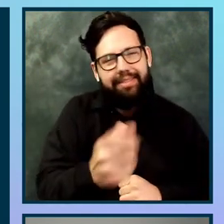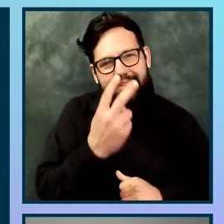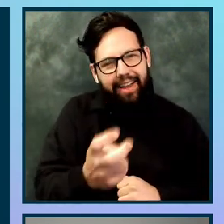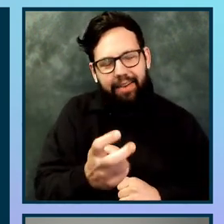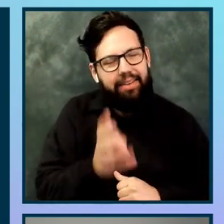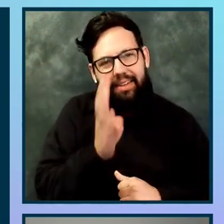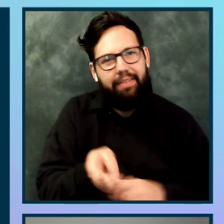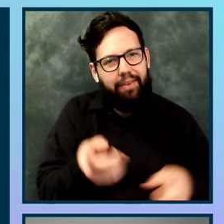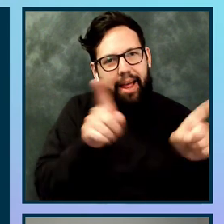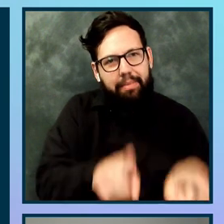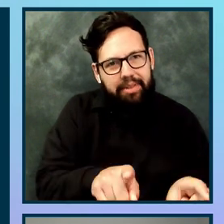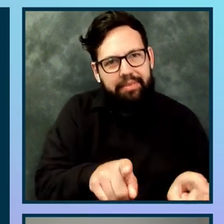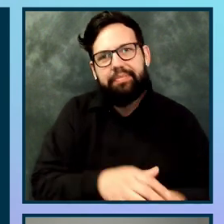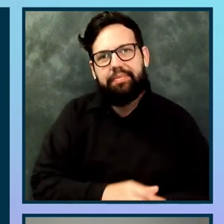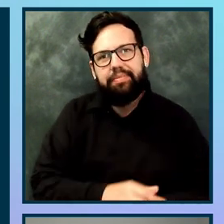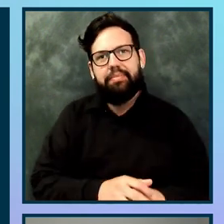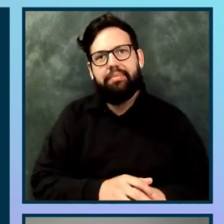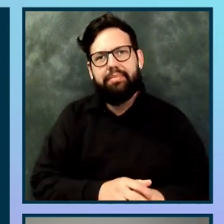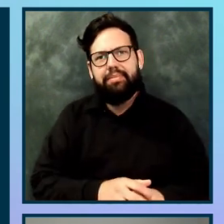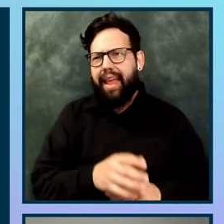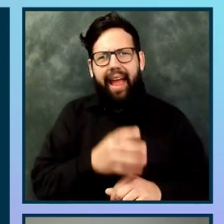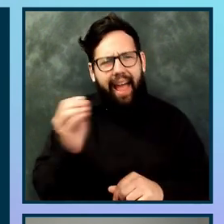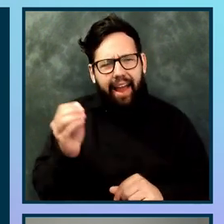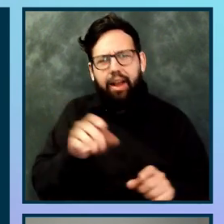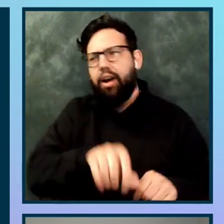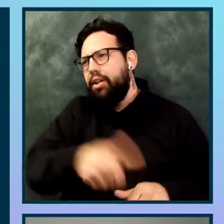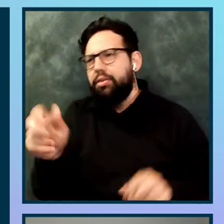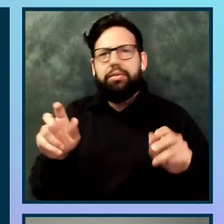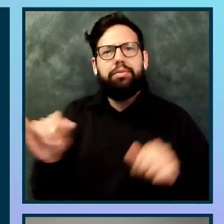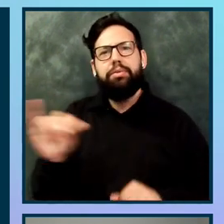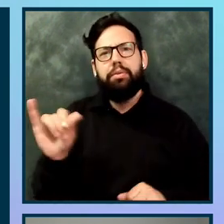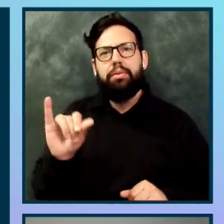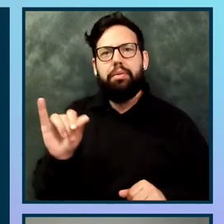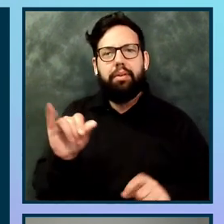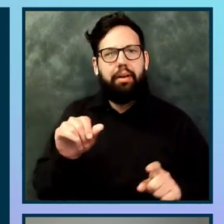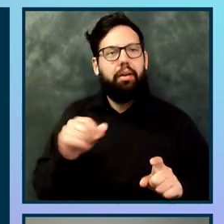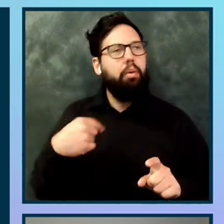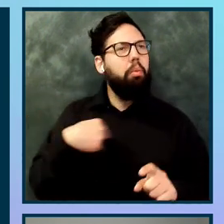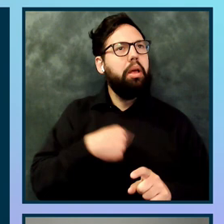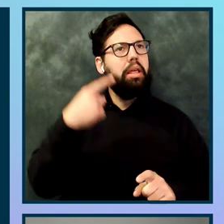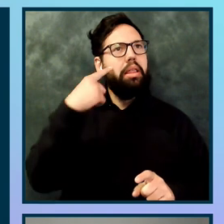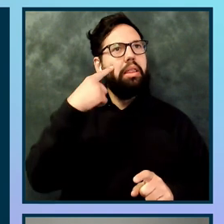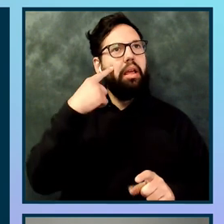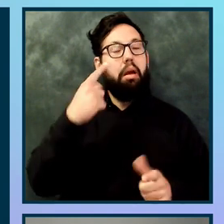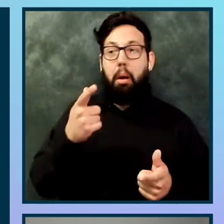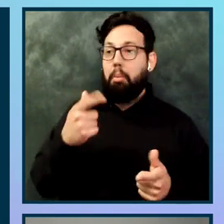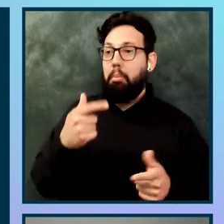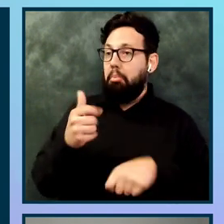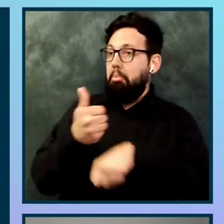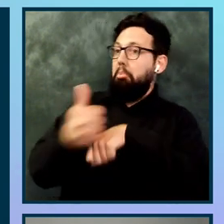impairment is, is an election. So we cannot treat it as a feature, we need to have the mindset of including